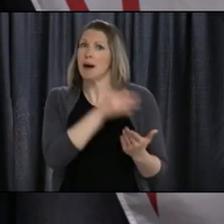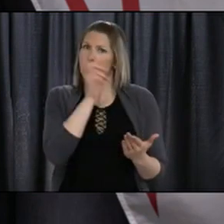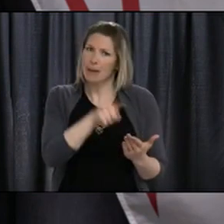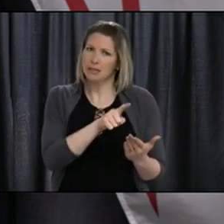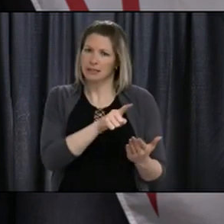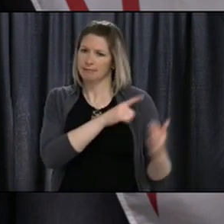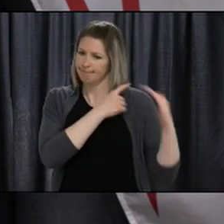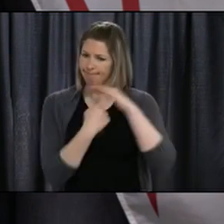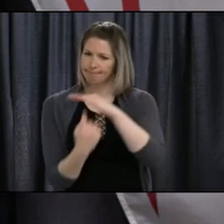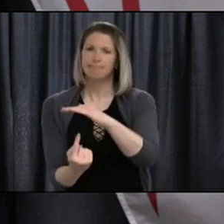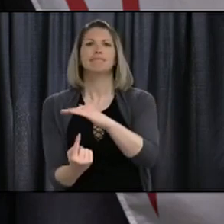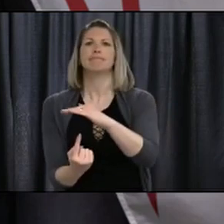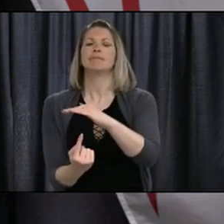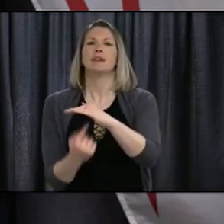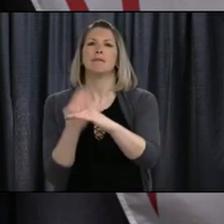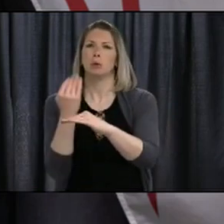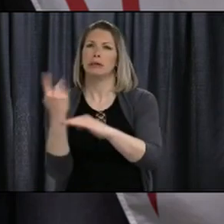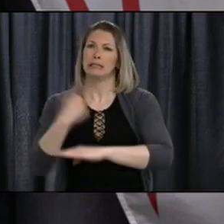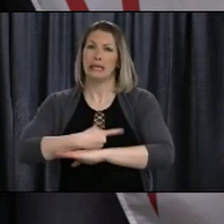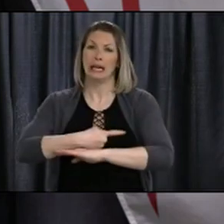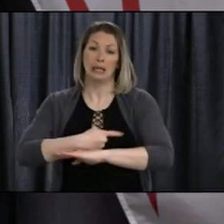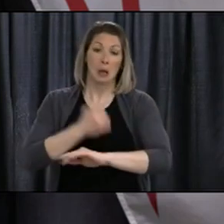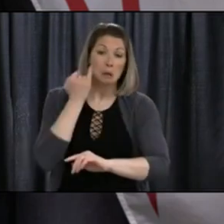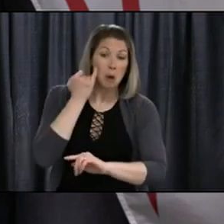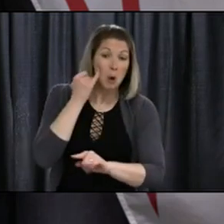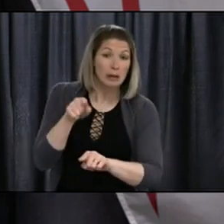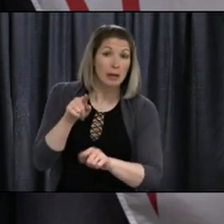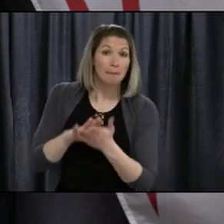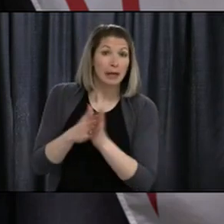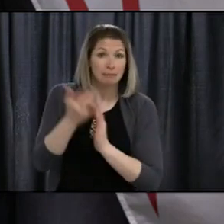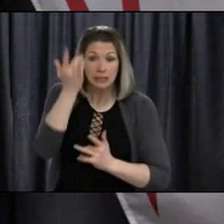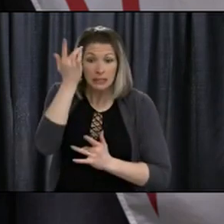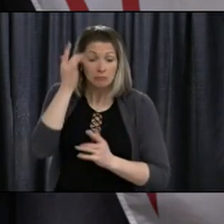were to become symptomatic, we can certainly test them then,